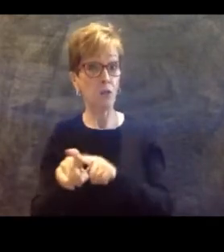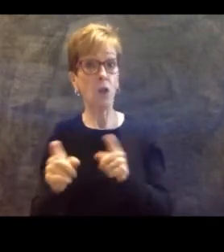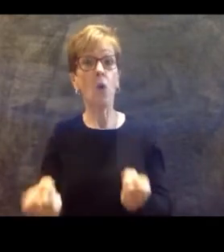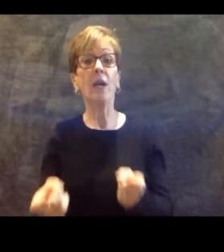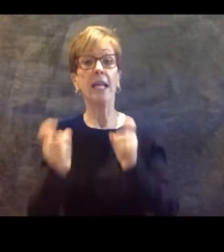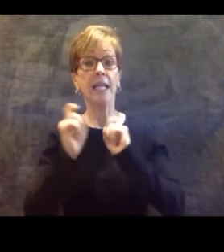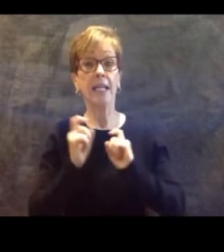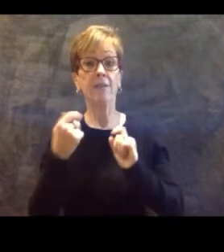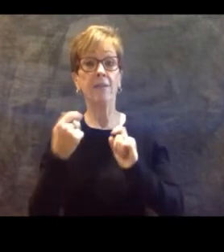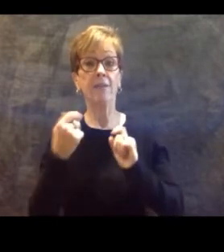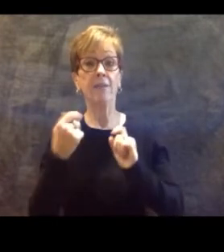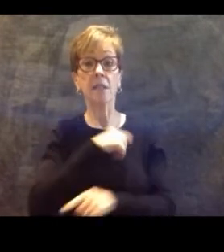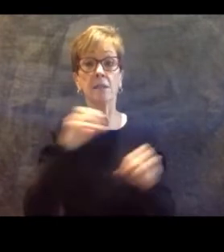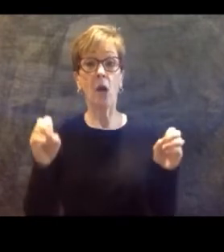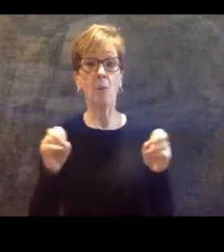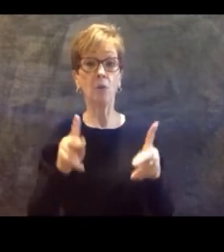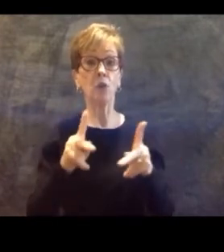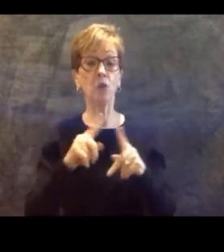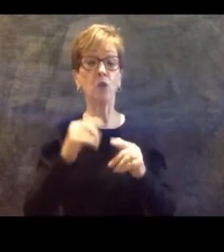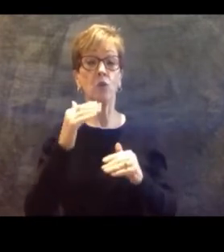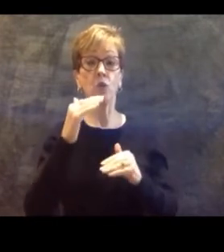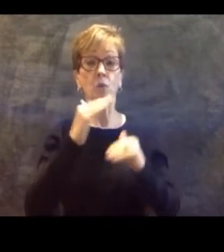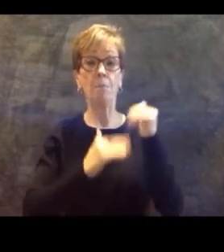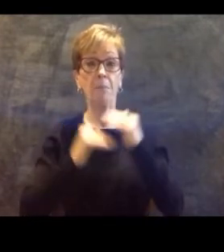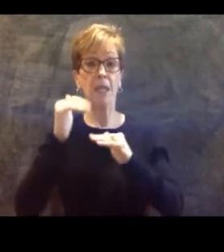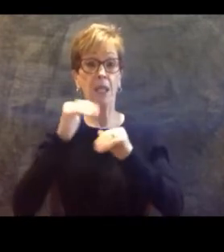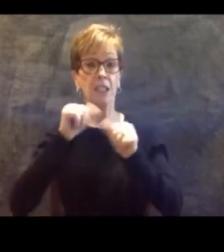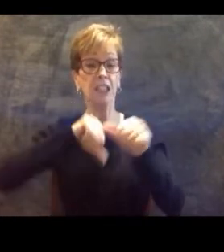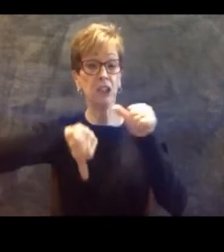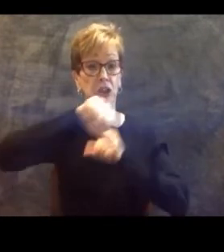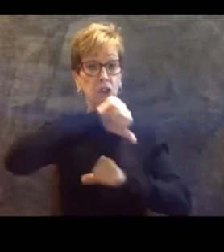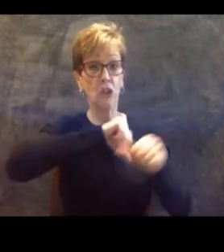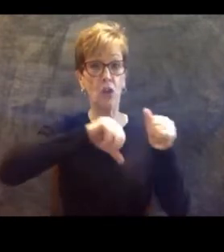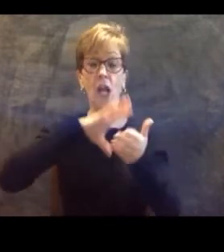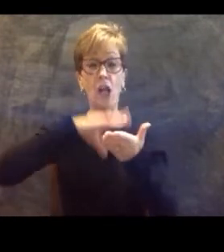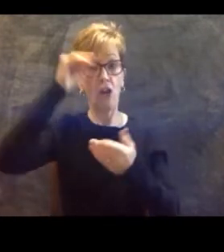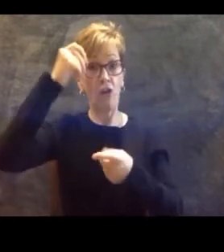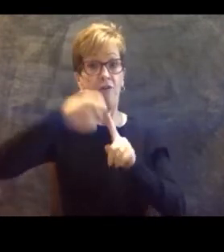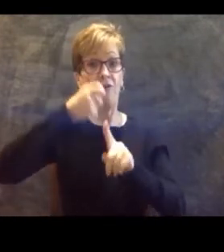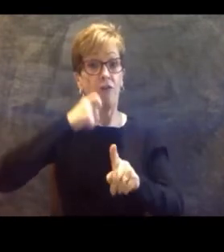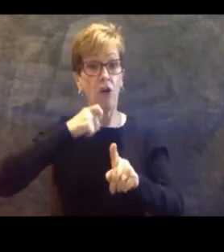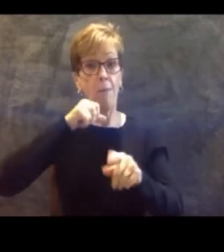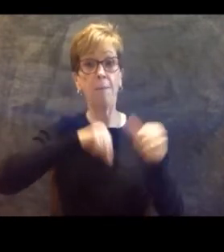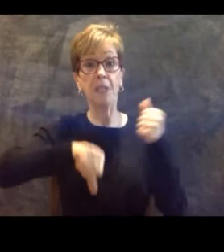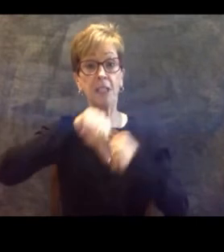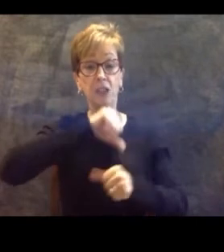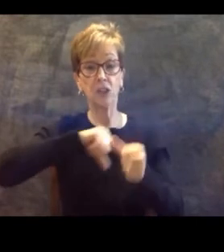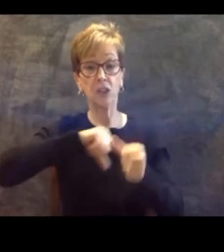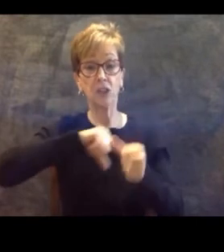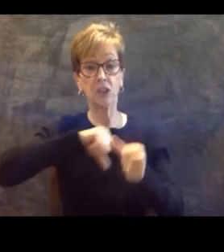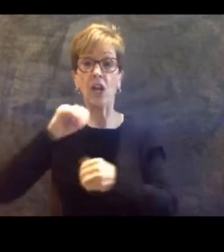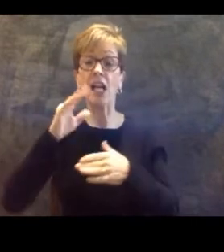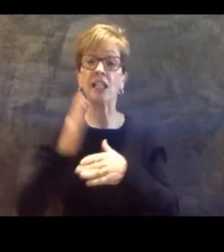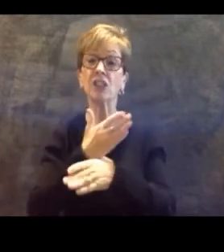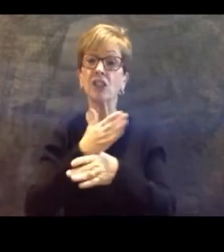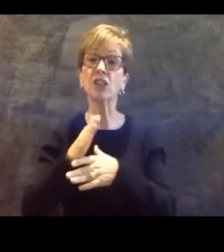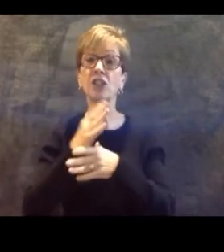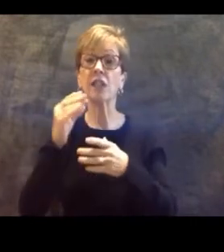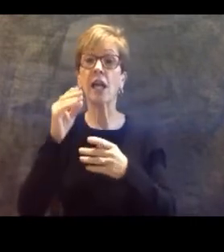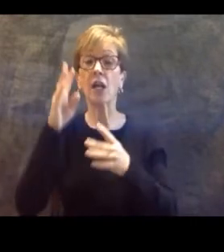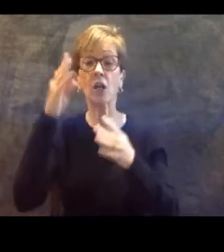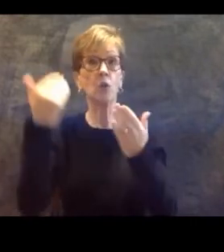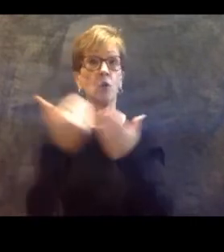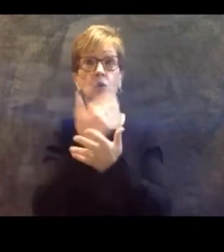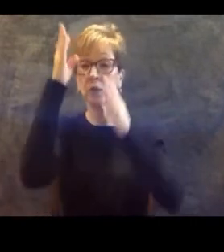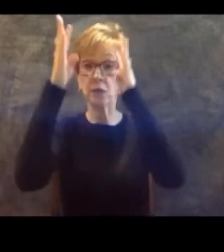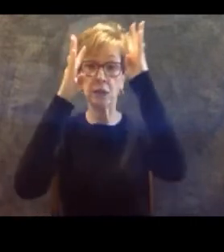to build each other and learn from each other and just share innovative ideas that we